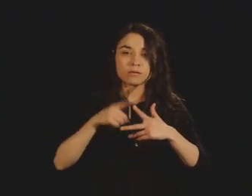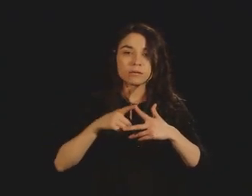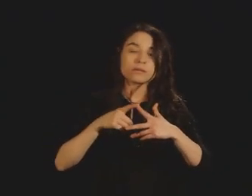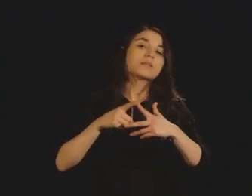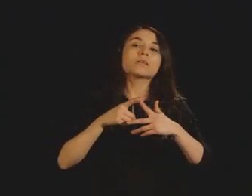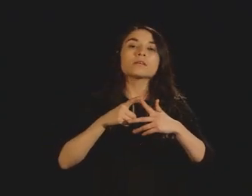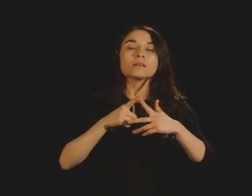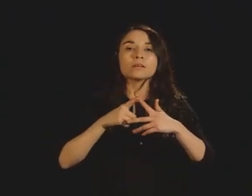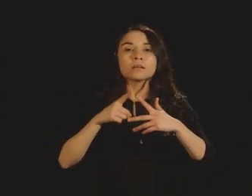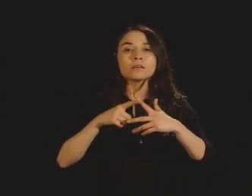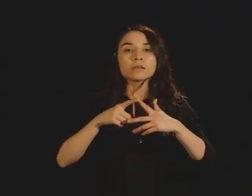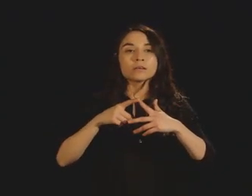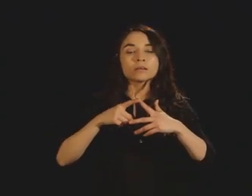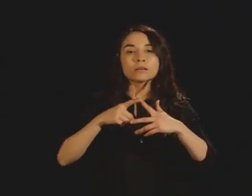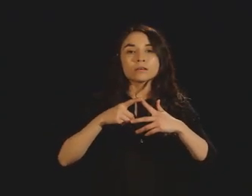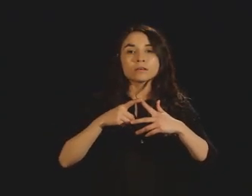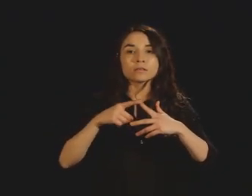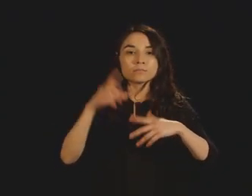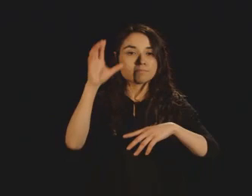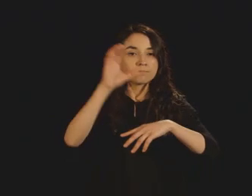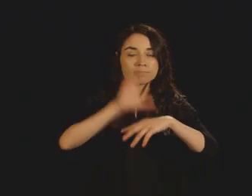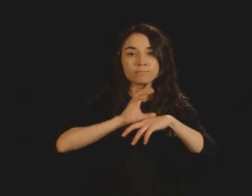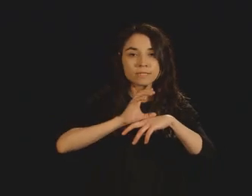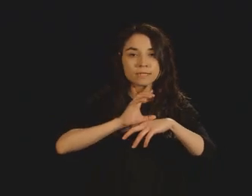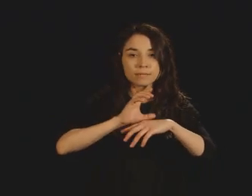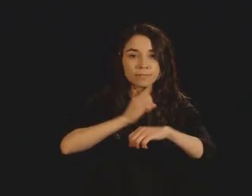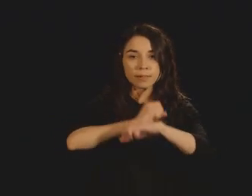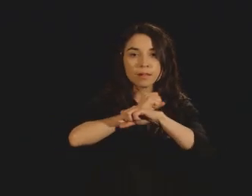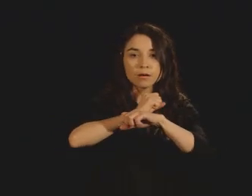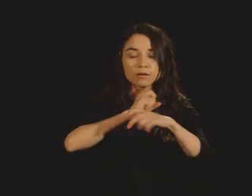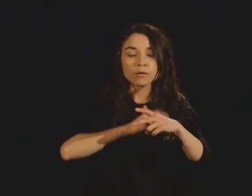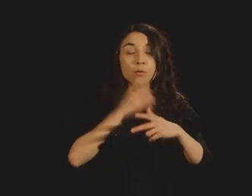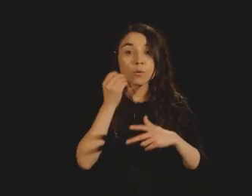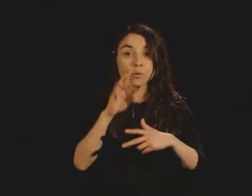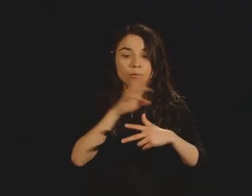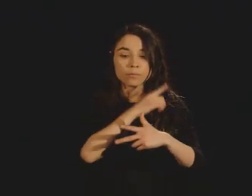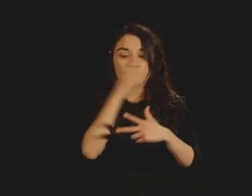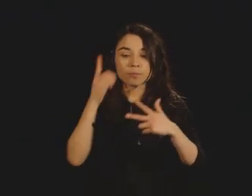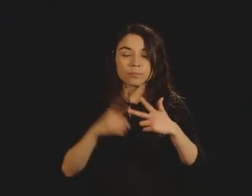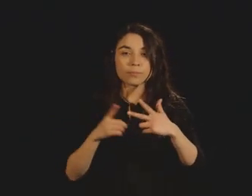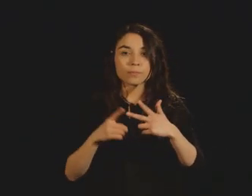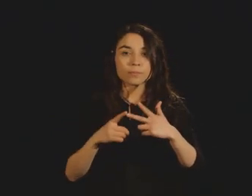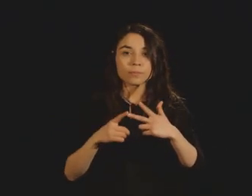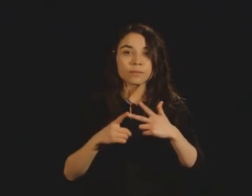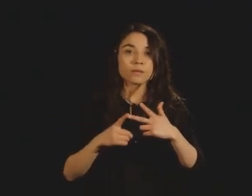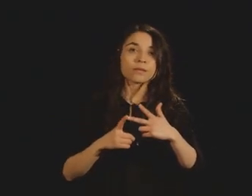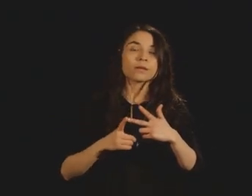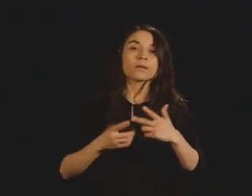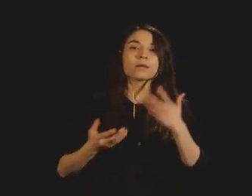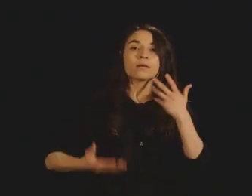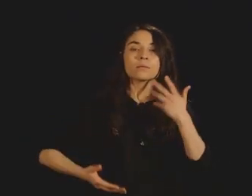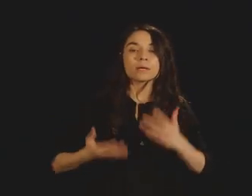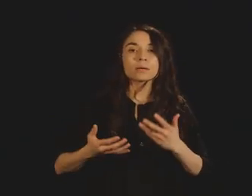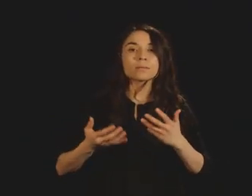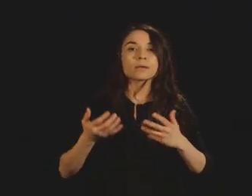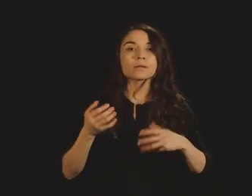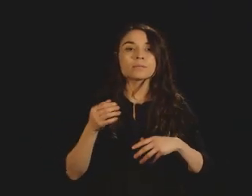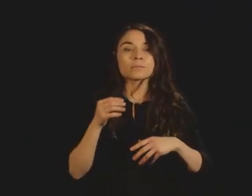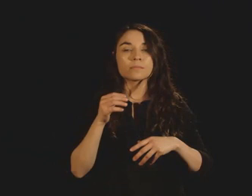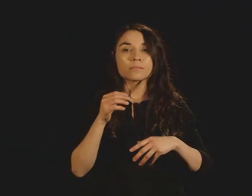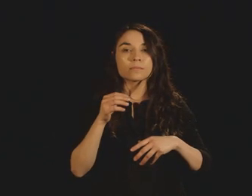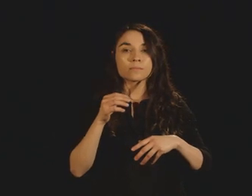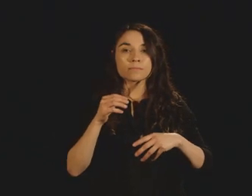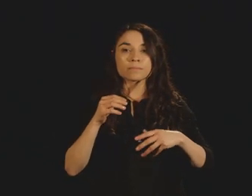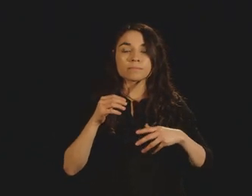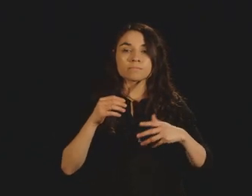the surface is there? Or third, we thought kind of a wild possibility that maybe that that water, because it's